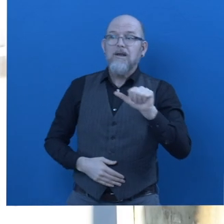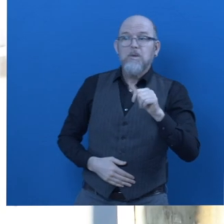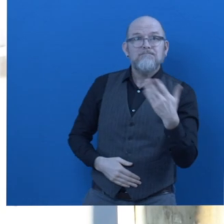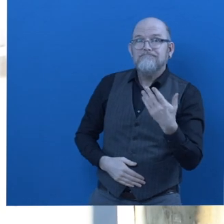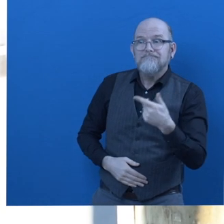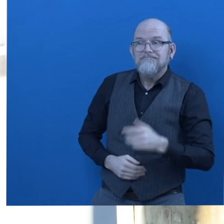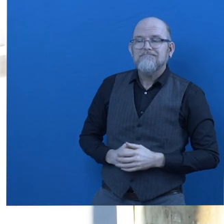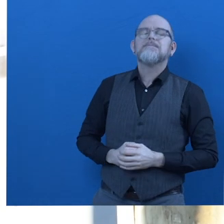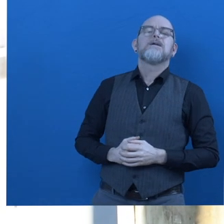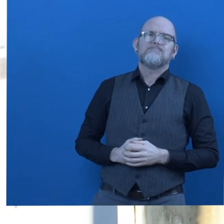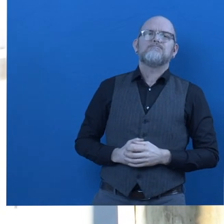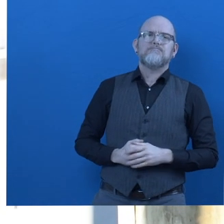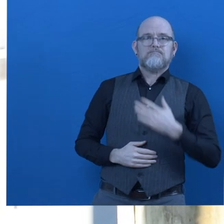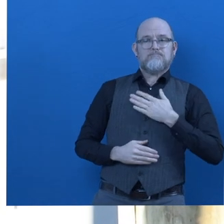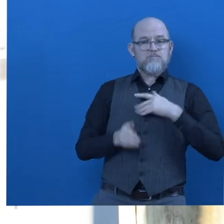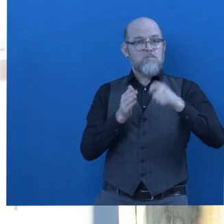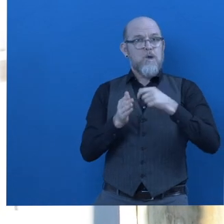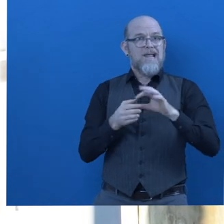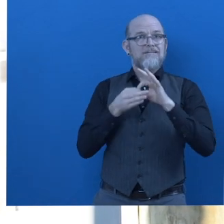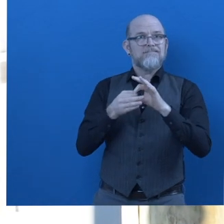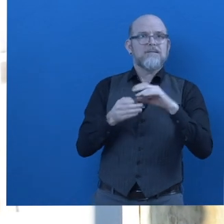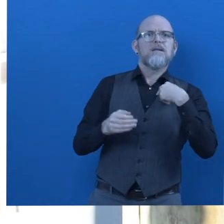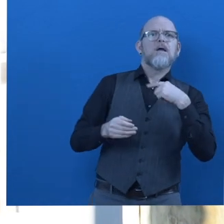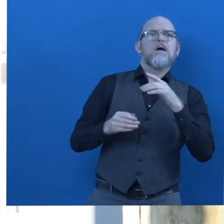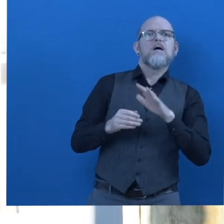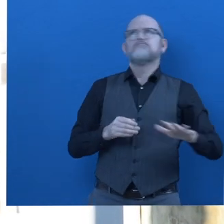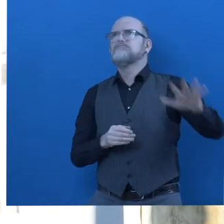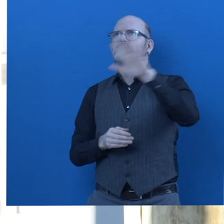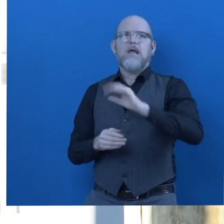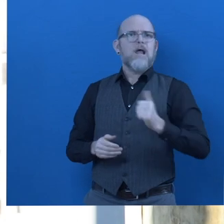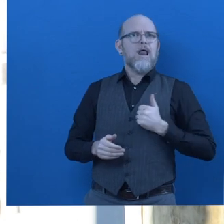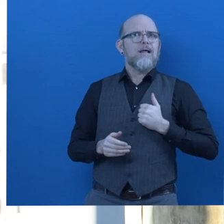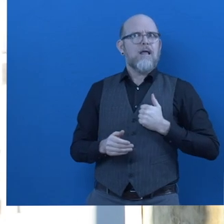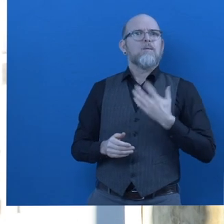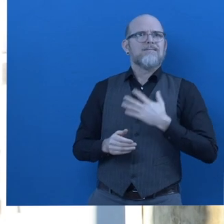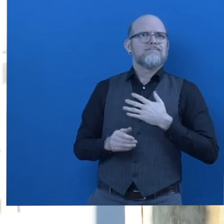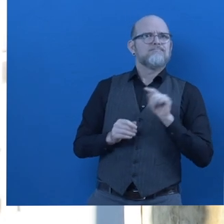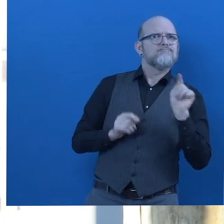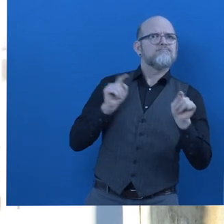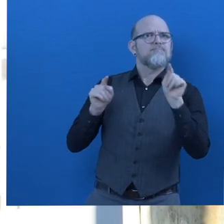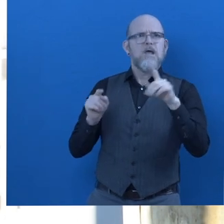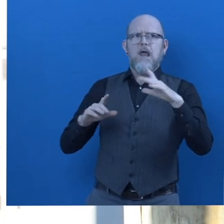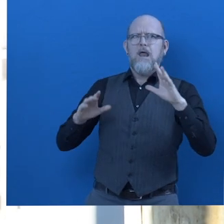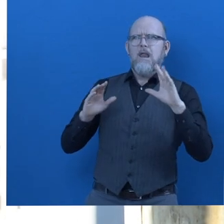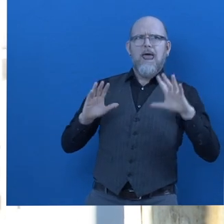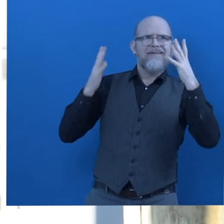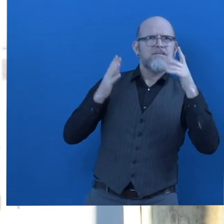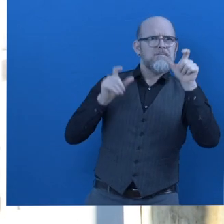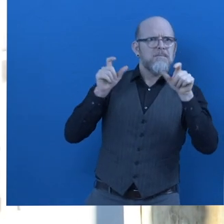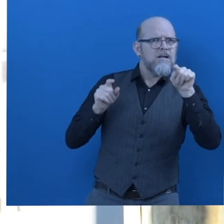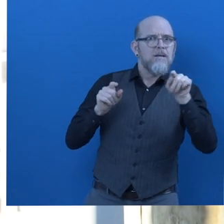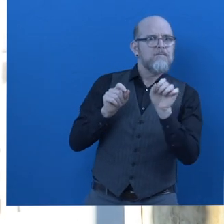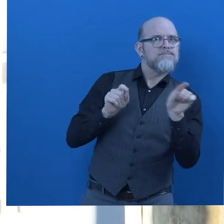We're going to be taking our project not only across the country, but throughout the places that we live. We're expanding our pilot to